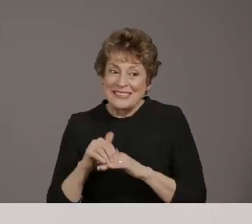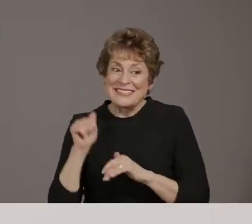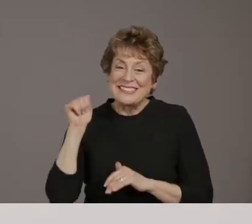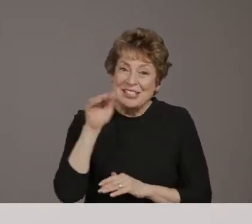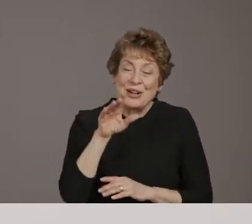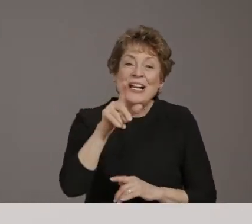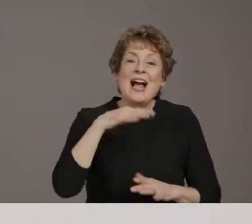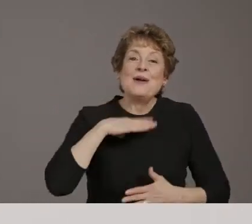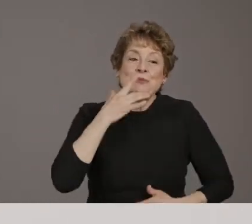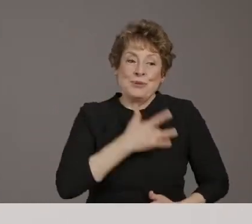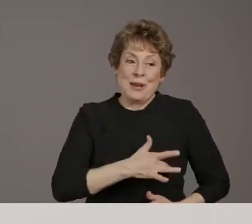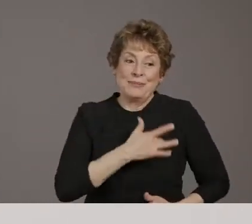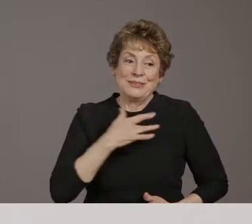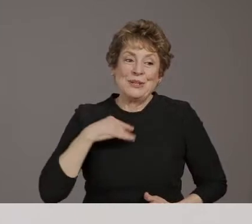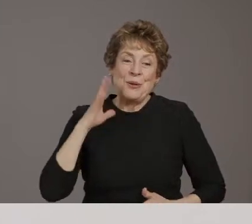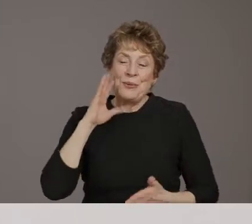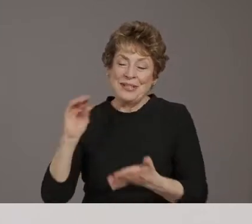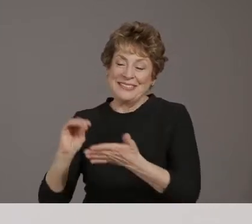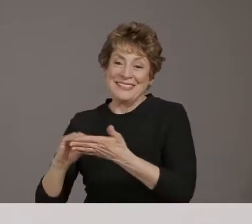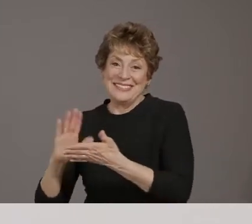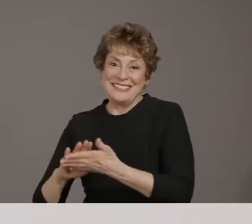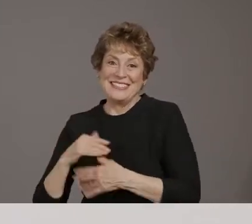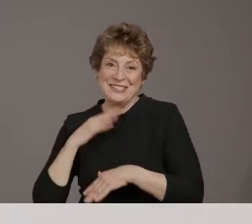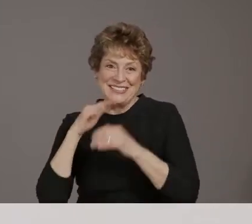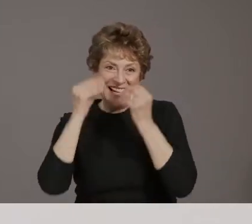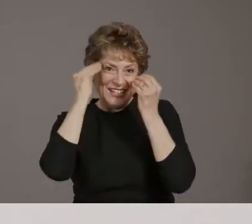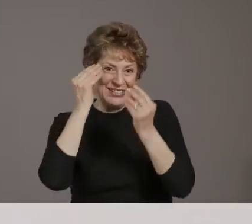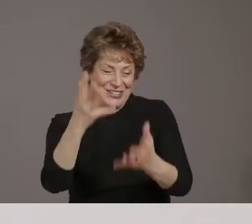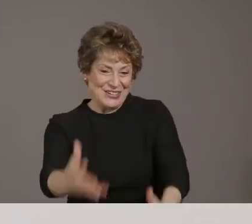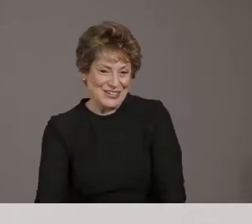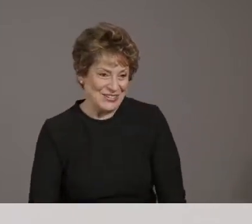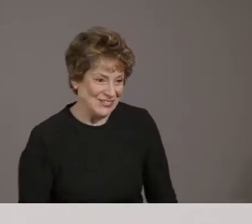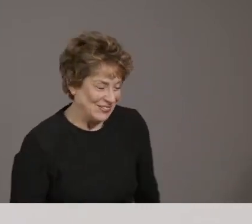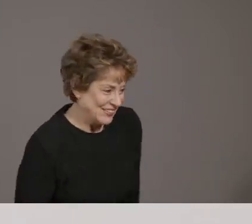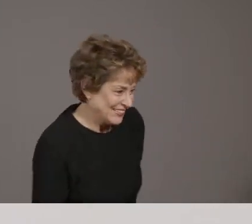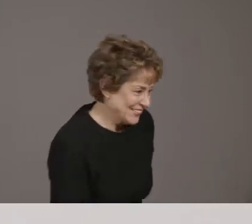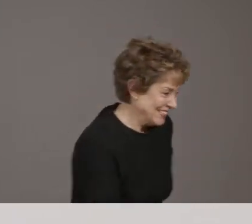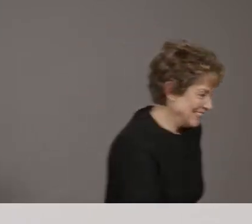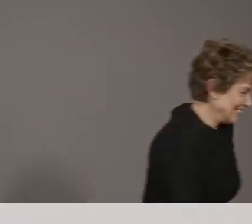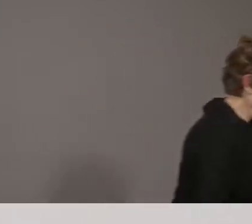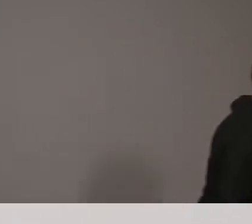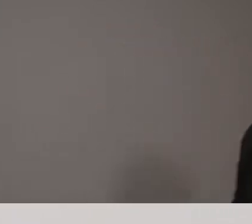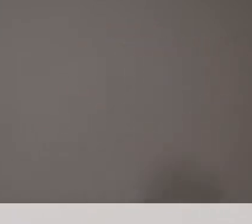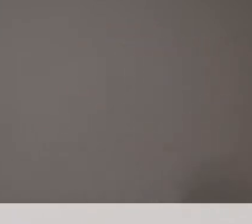Okay. Thank you. All right. Christina. Hi, Christina.